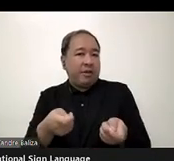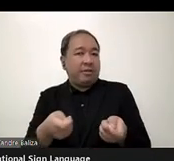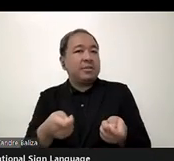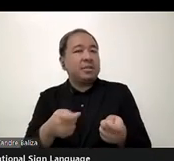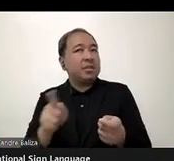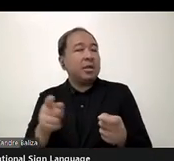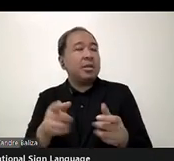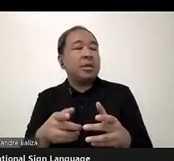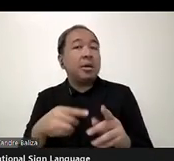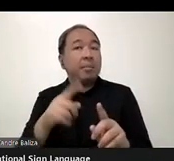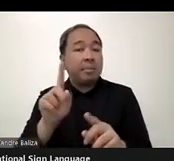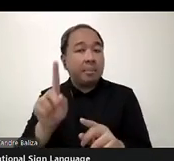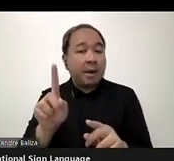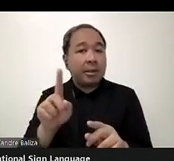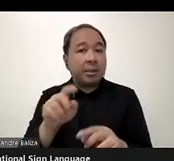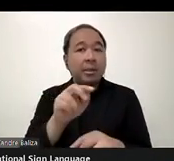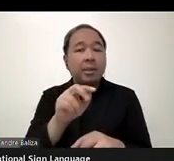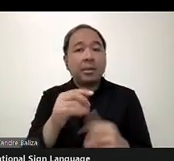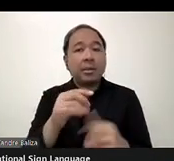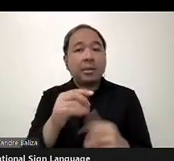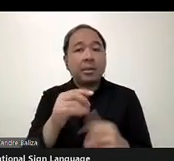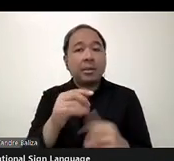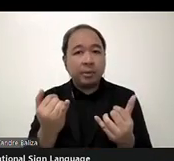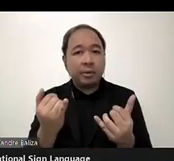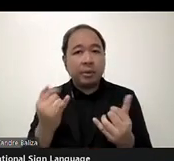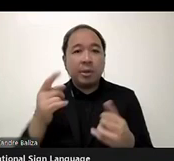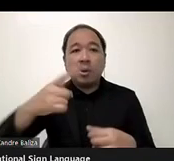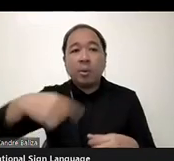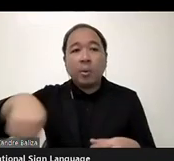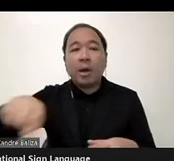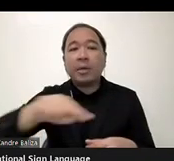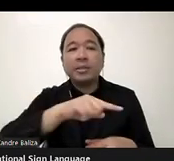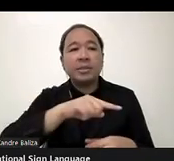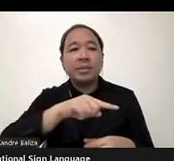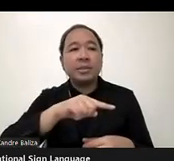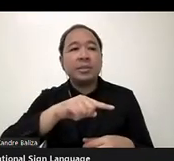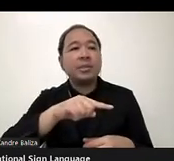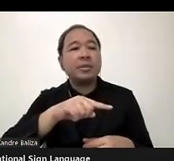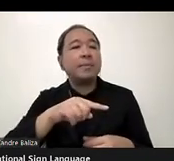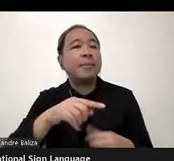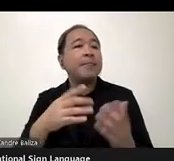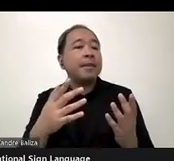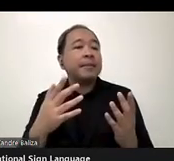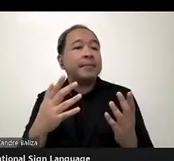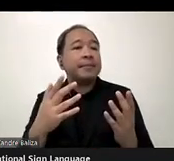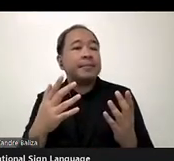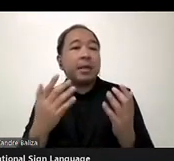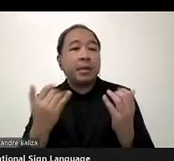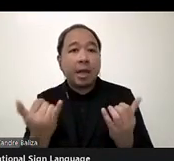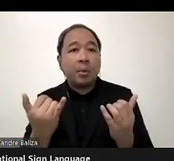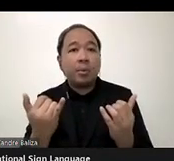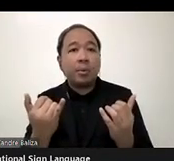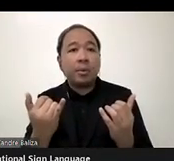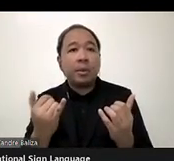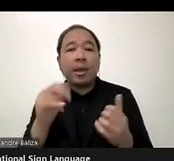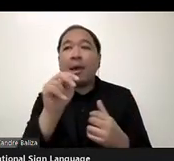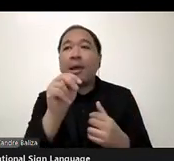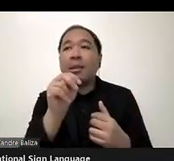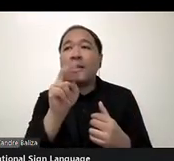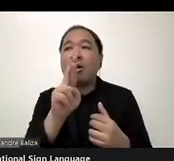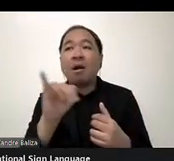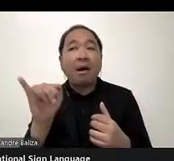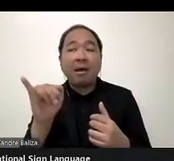the, the NRIs to come to us to, to work wherever they need our assistance, our support. Uh,